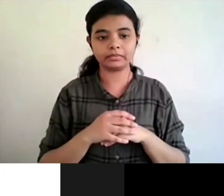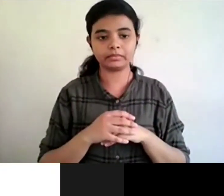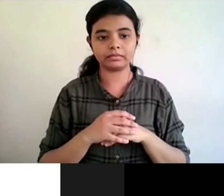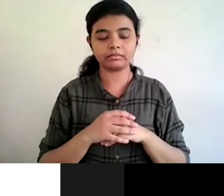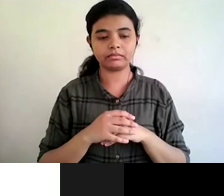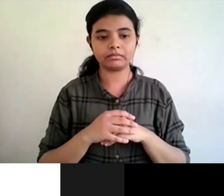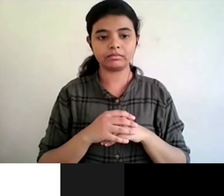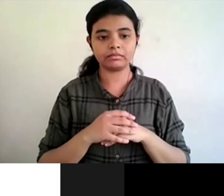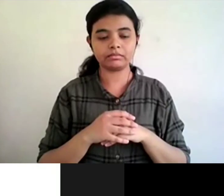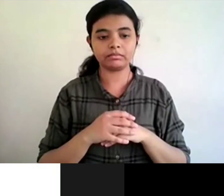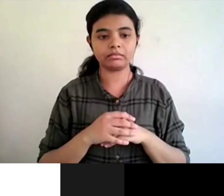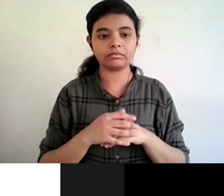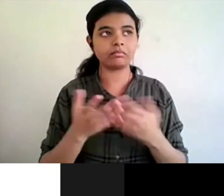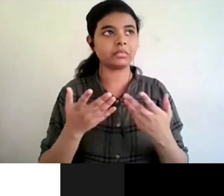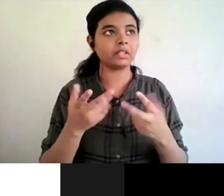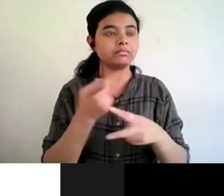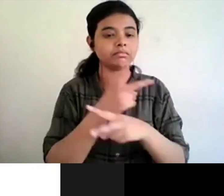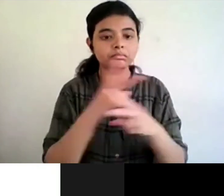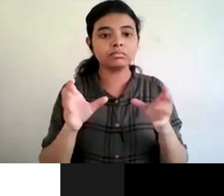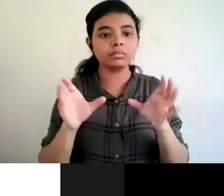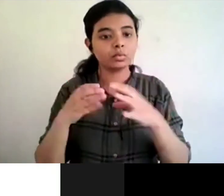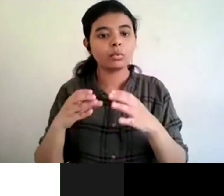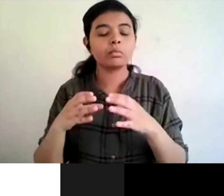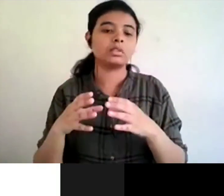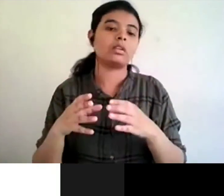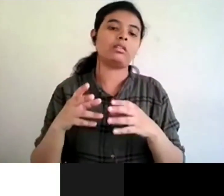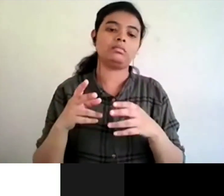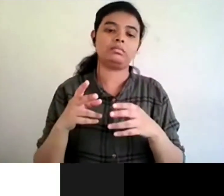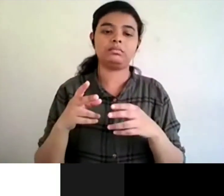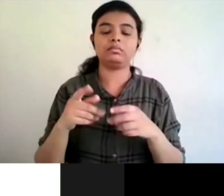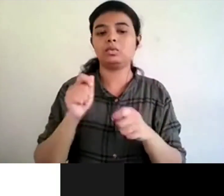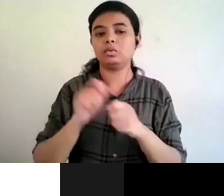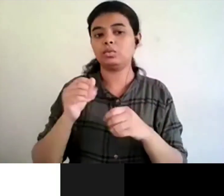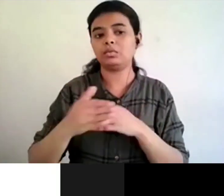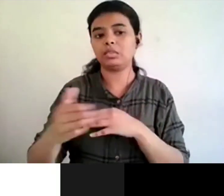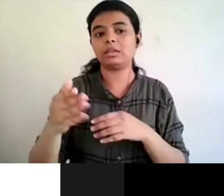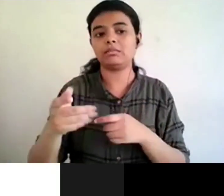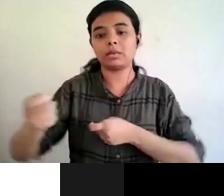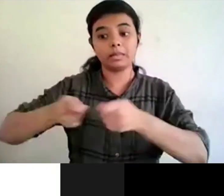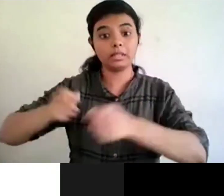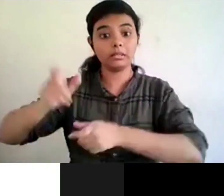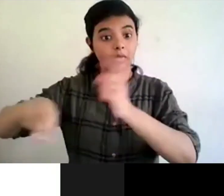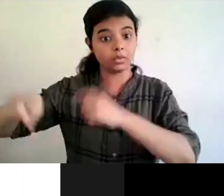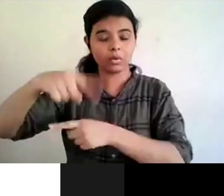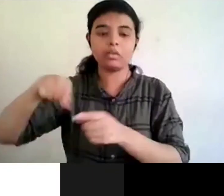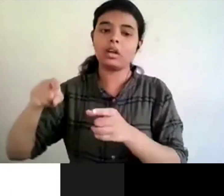various groups with the stakeholders and that's the only way forward